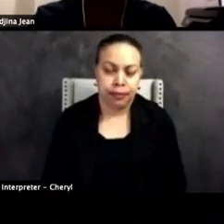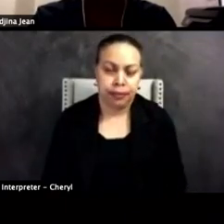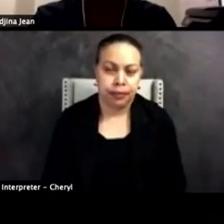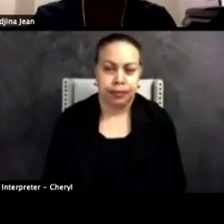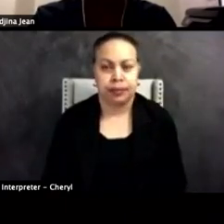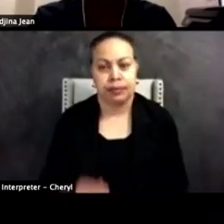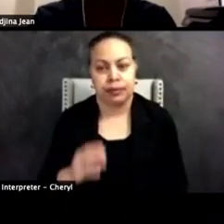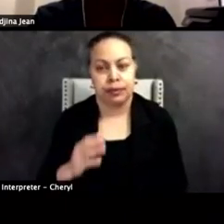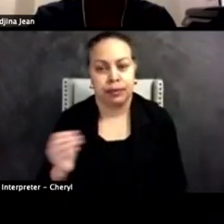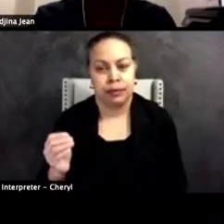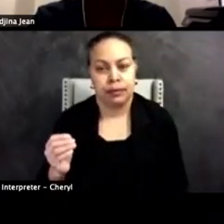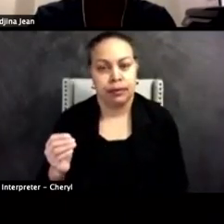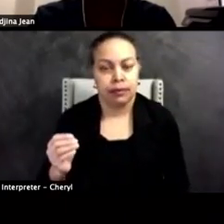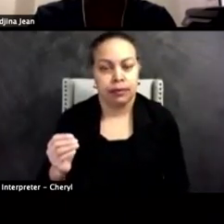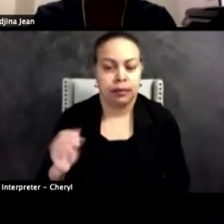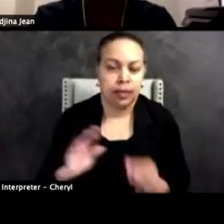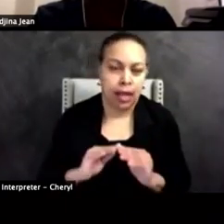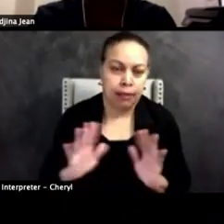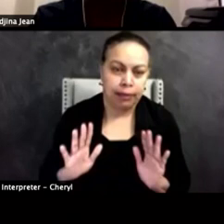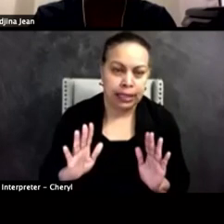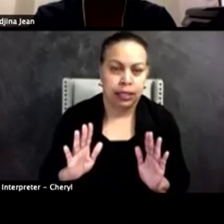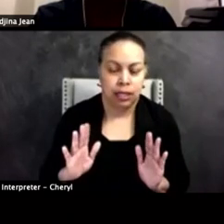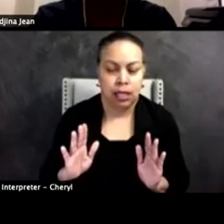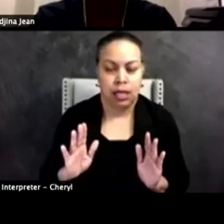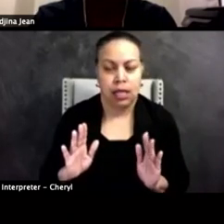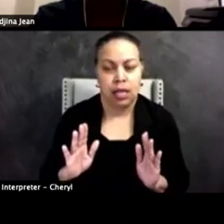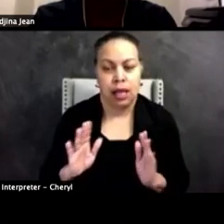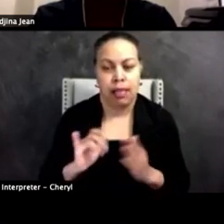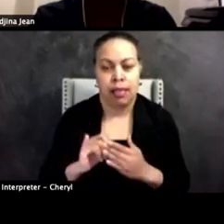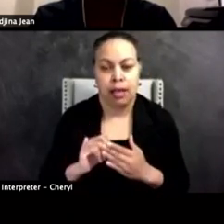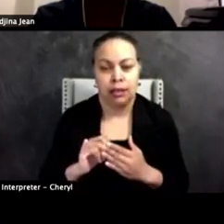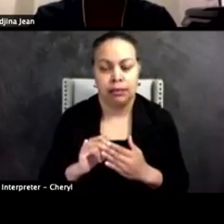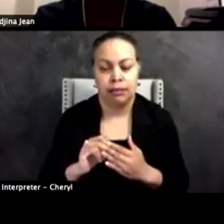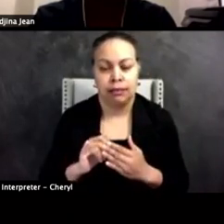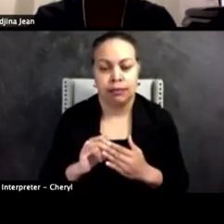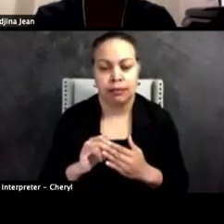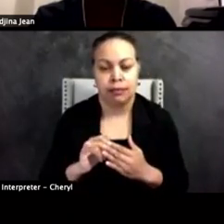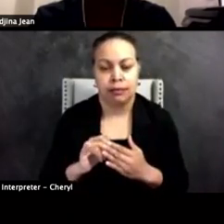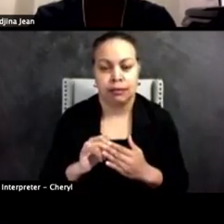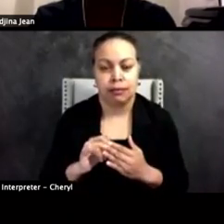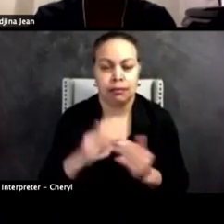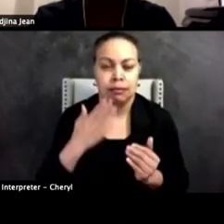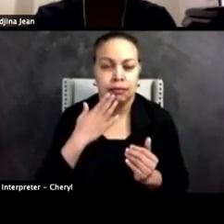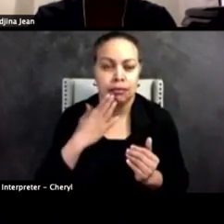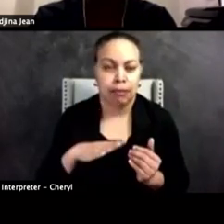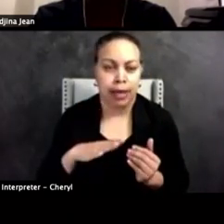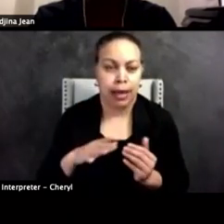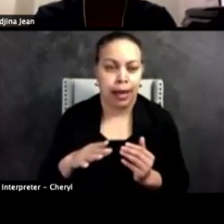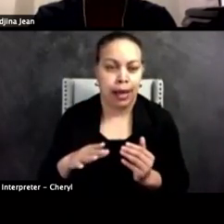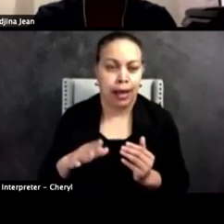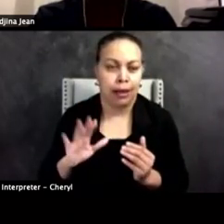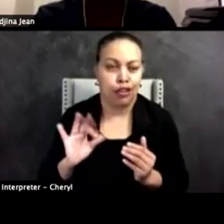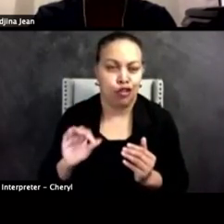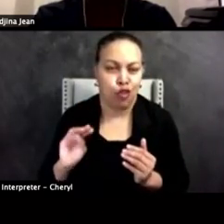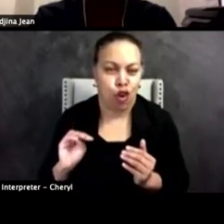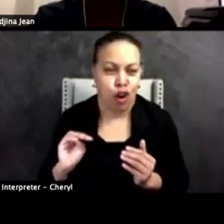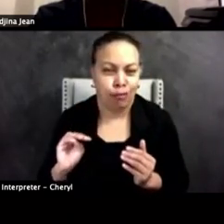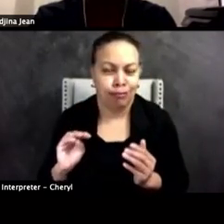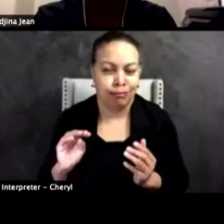and, and, you know, obviously it, it, it was bad form and I regret it.